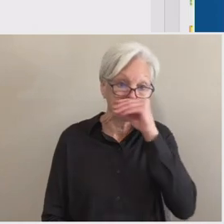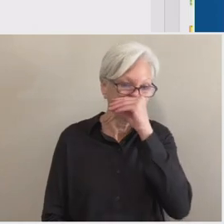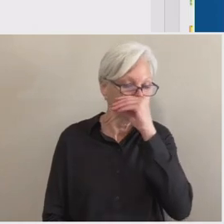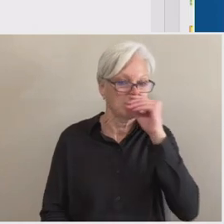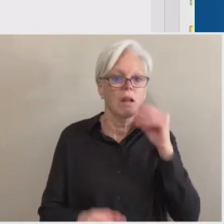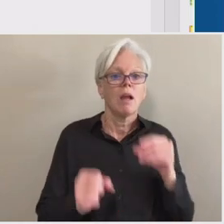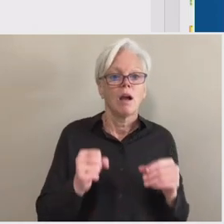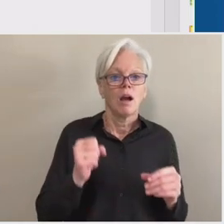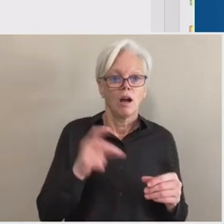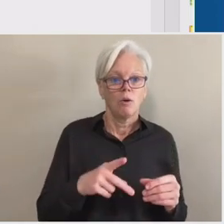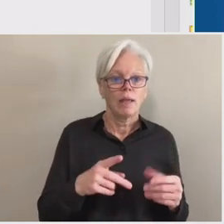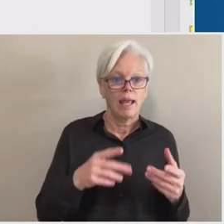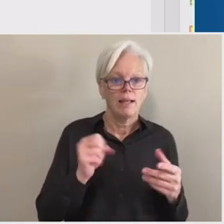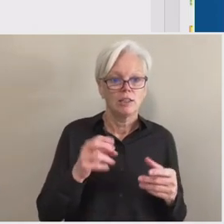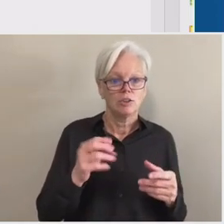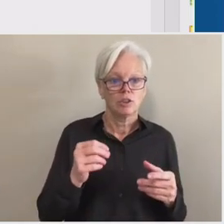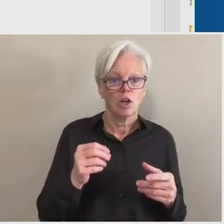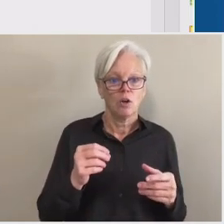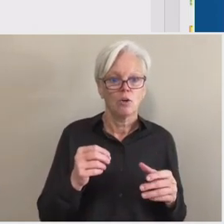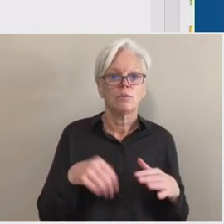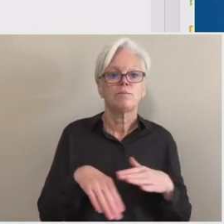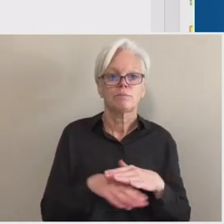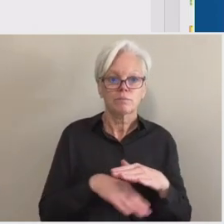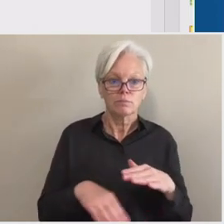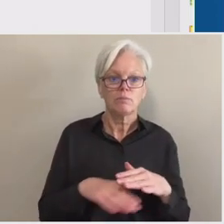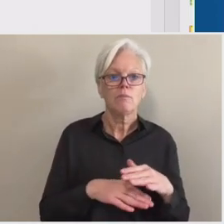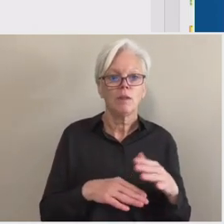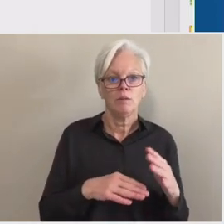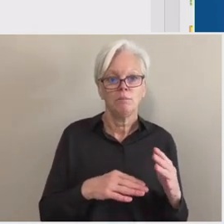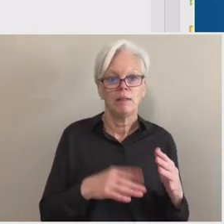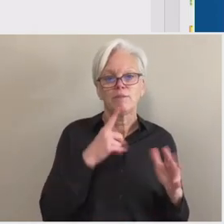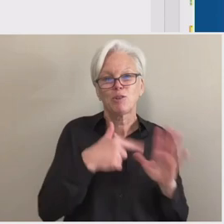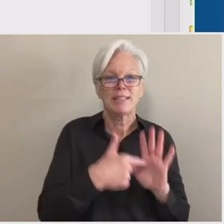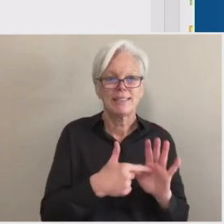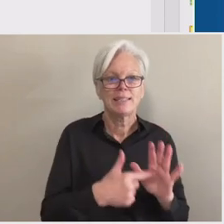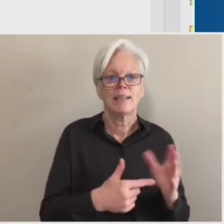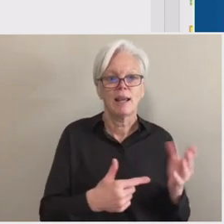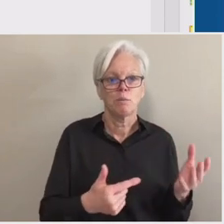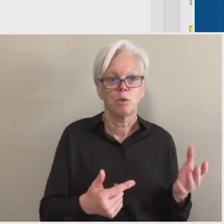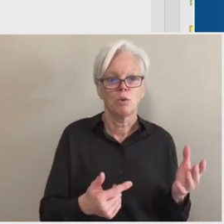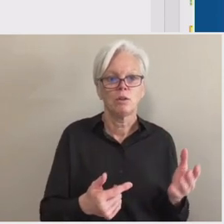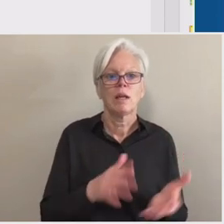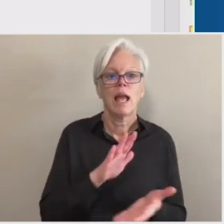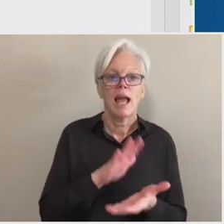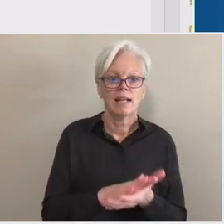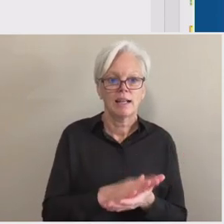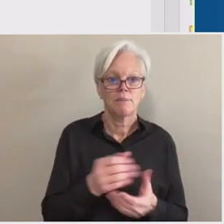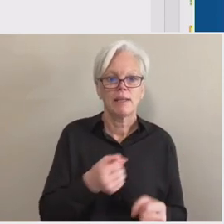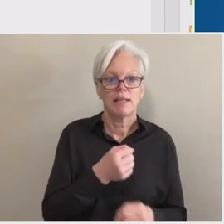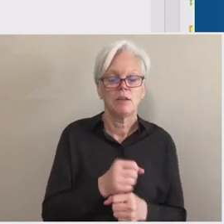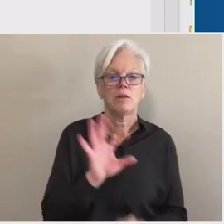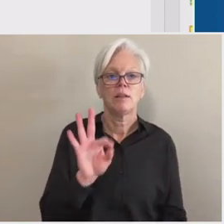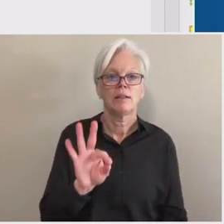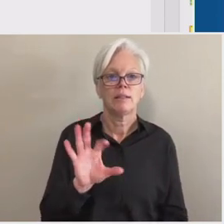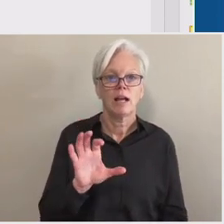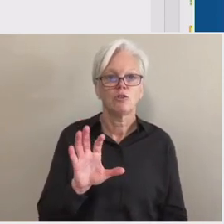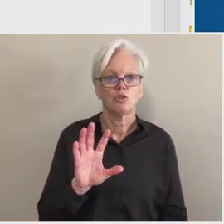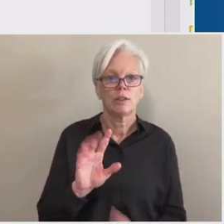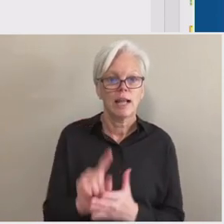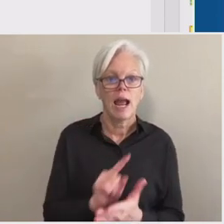So the basic outline for this example is the school has an academic year of 900 hours.